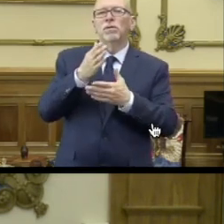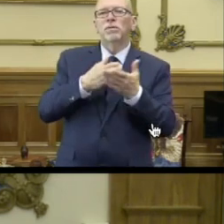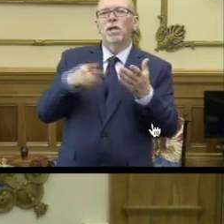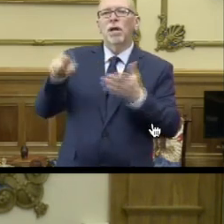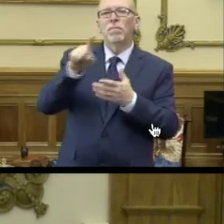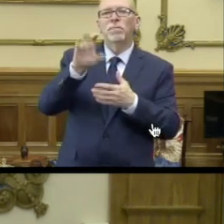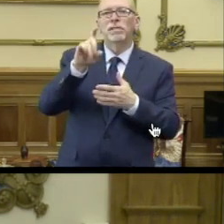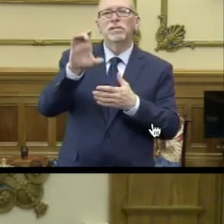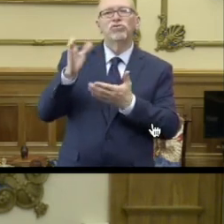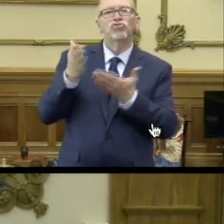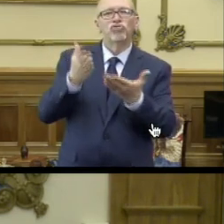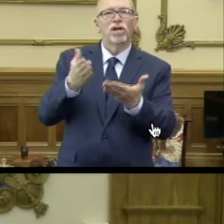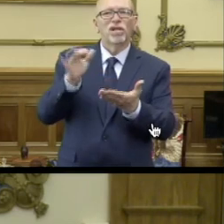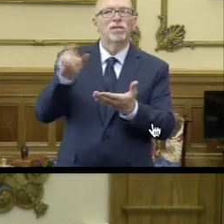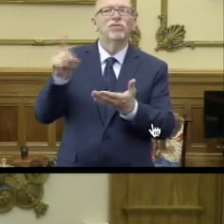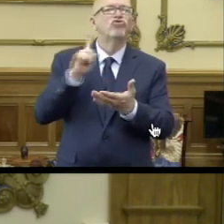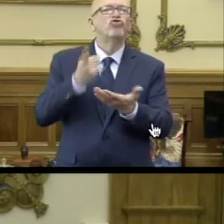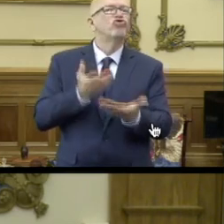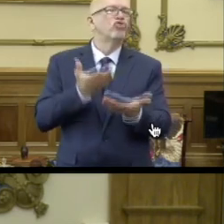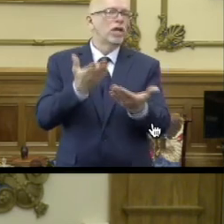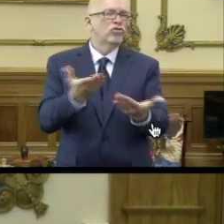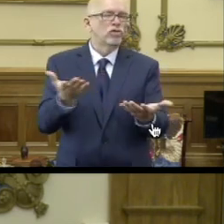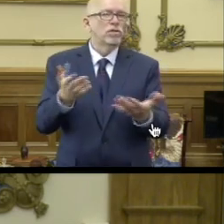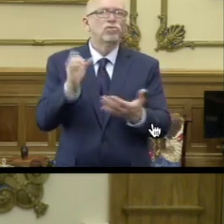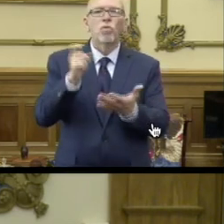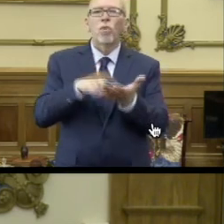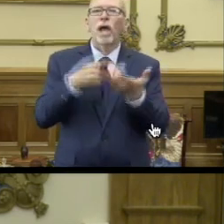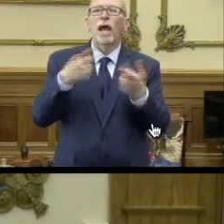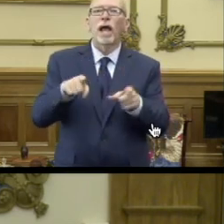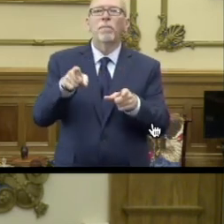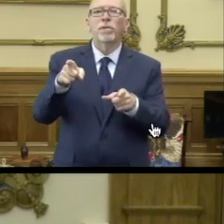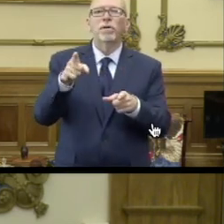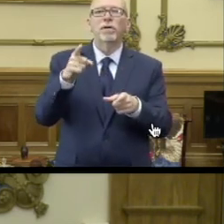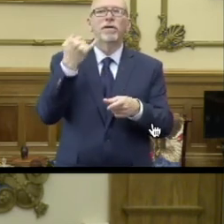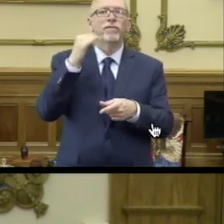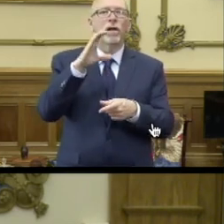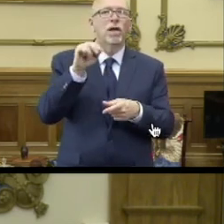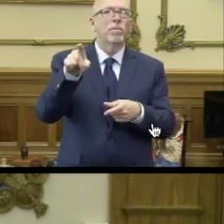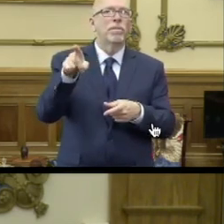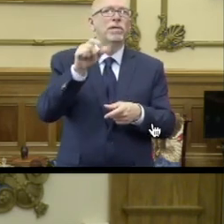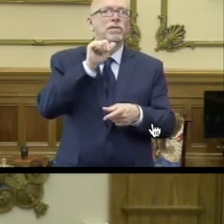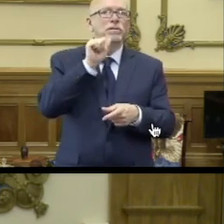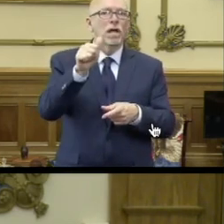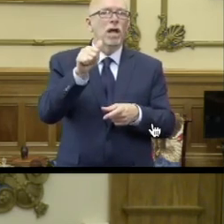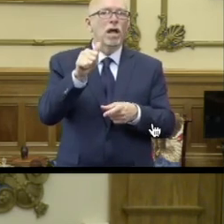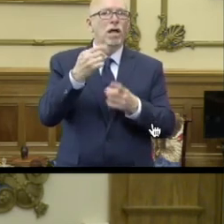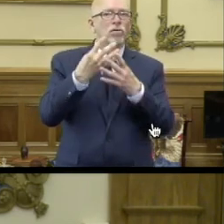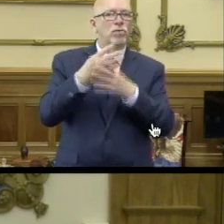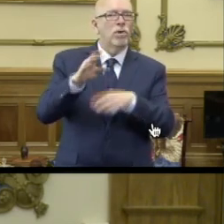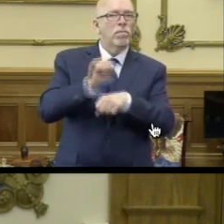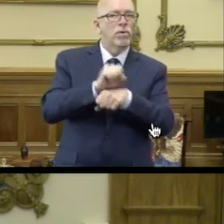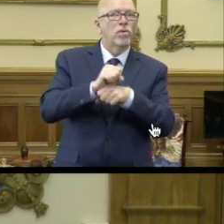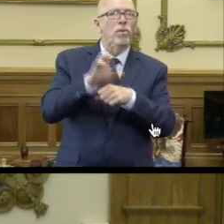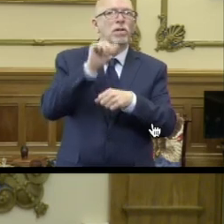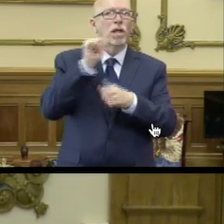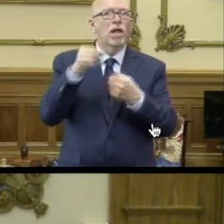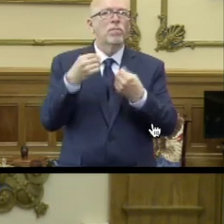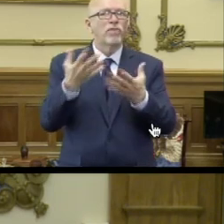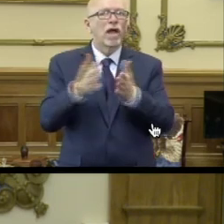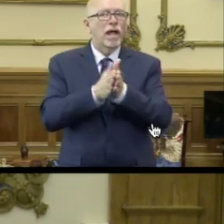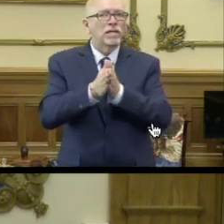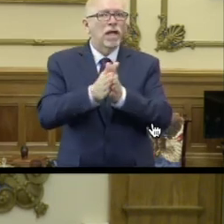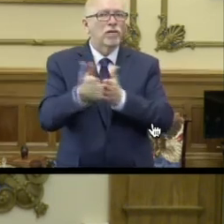suggestions are just that. They're suggestions. So what happens if a company isn't screening employees or providing hand